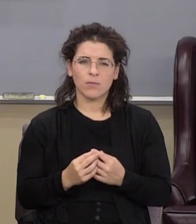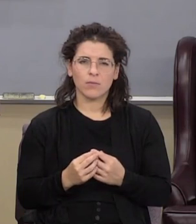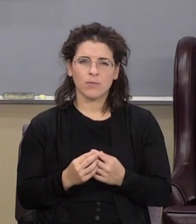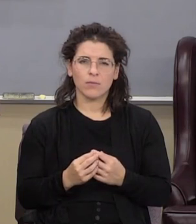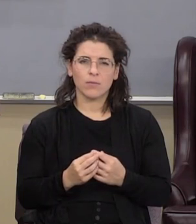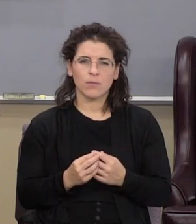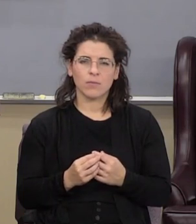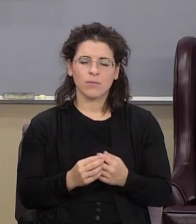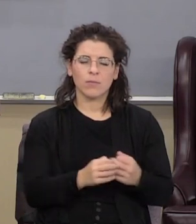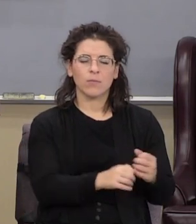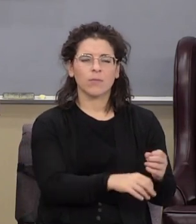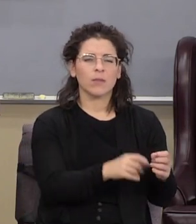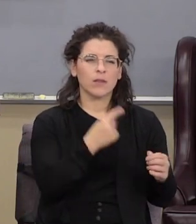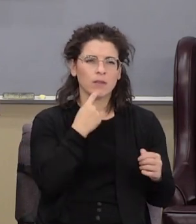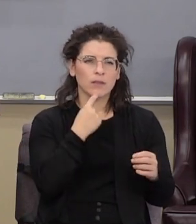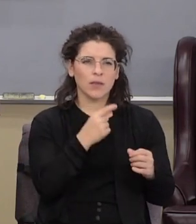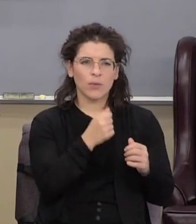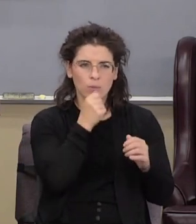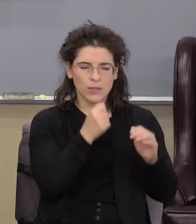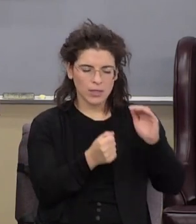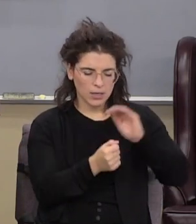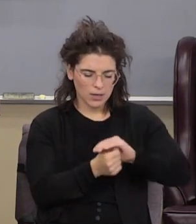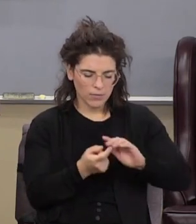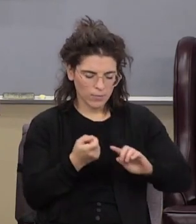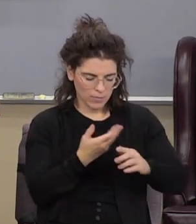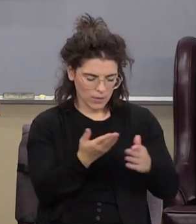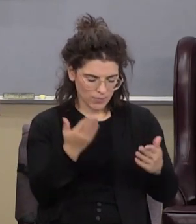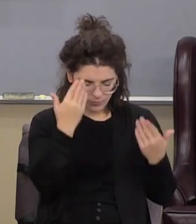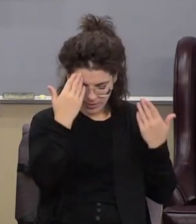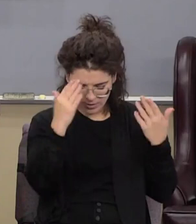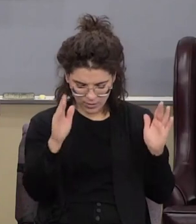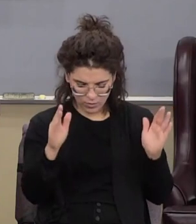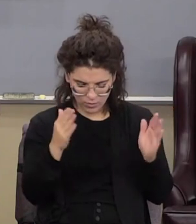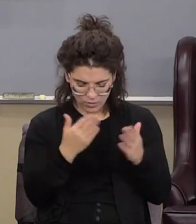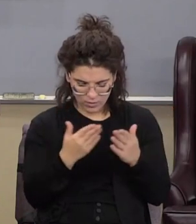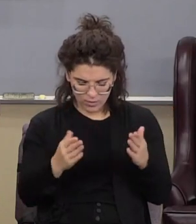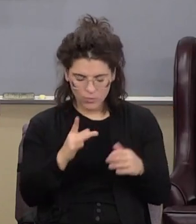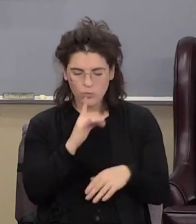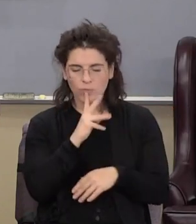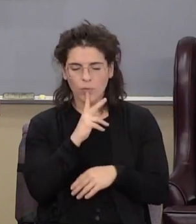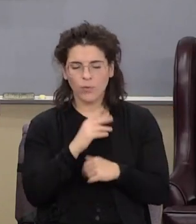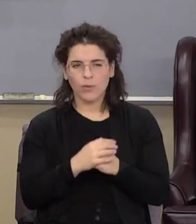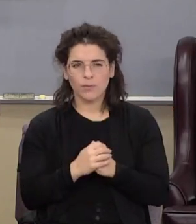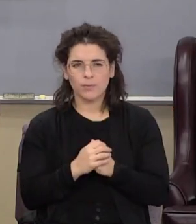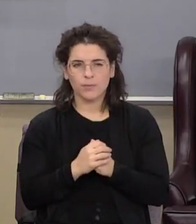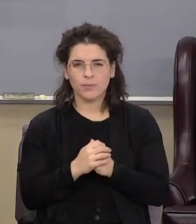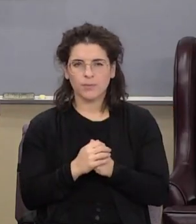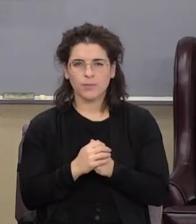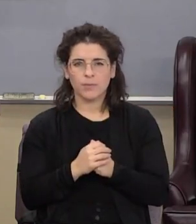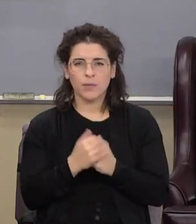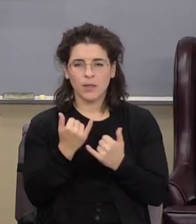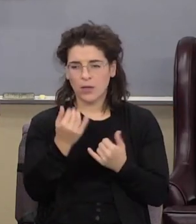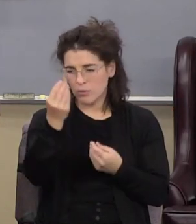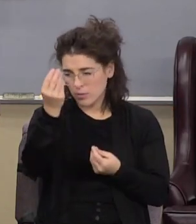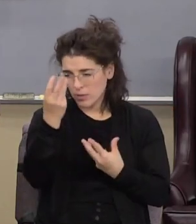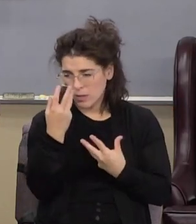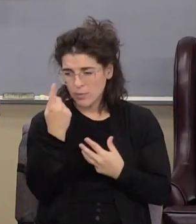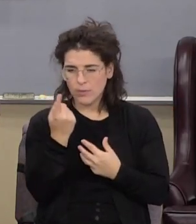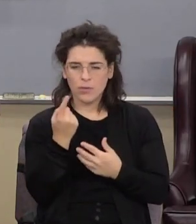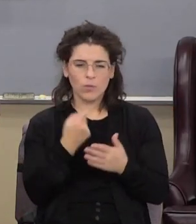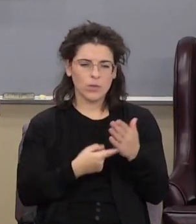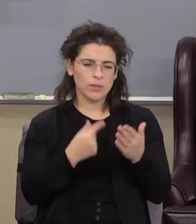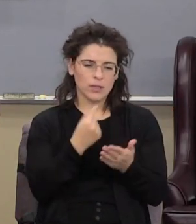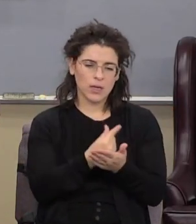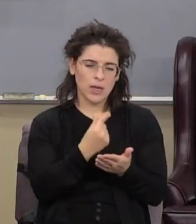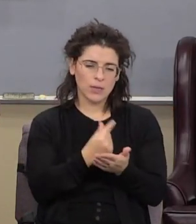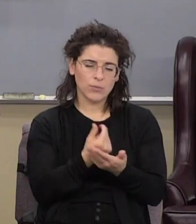this saying was hid from them neither knew they the things which were spoken now tell me something what's the gospel of